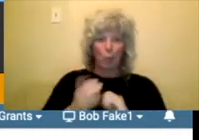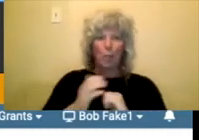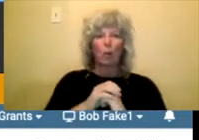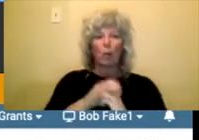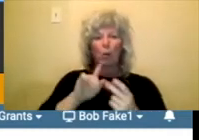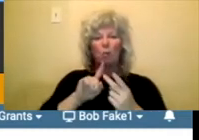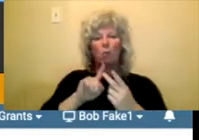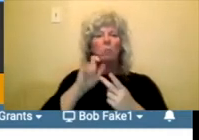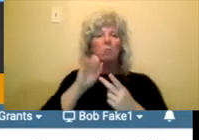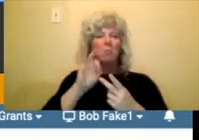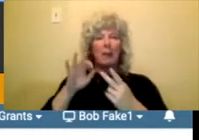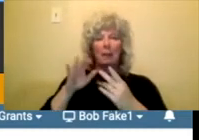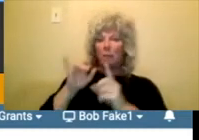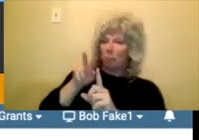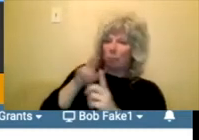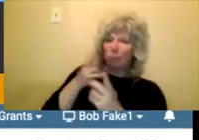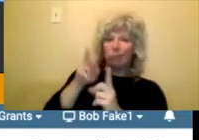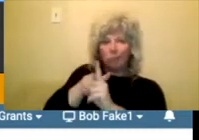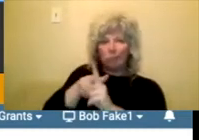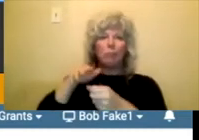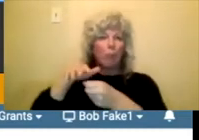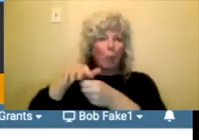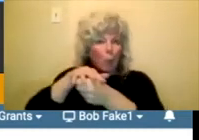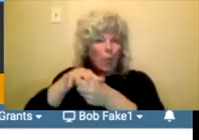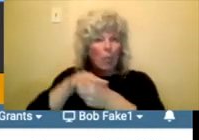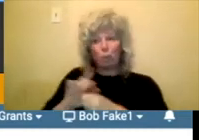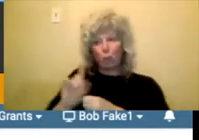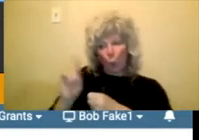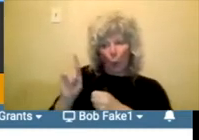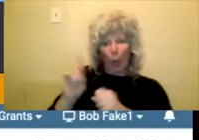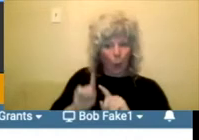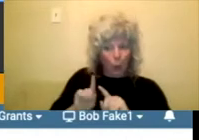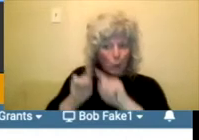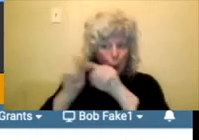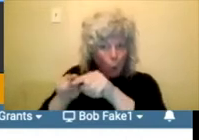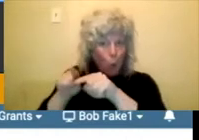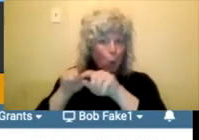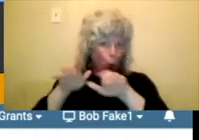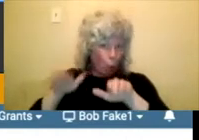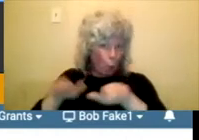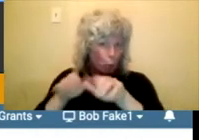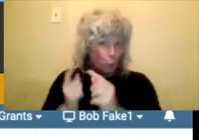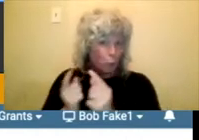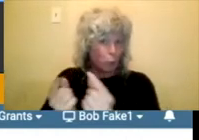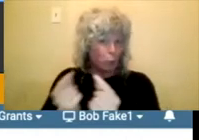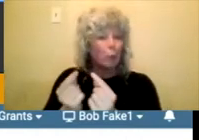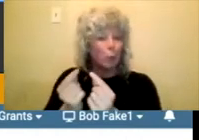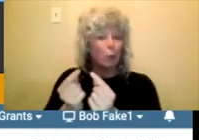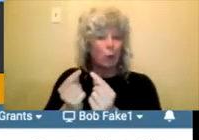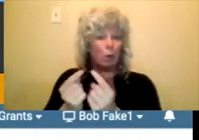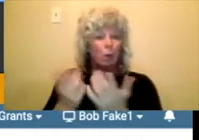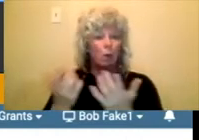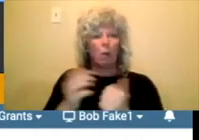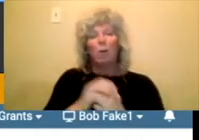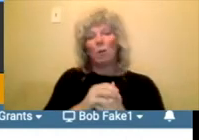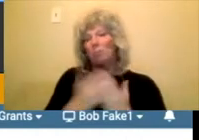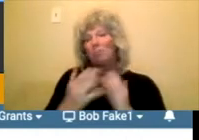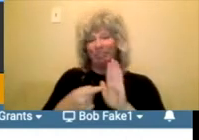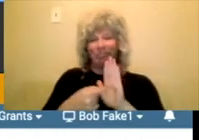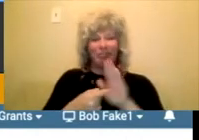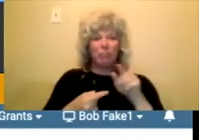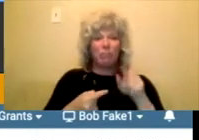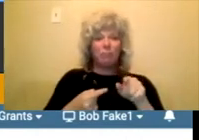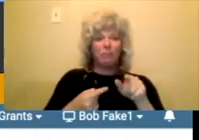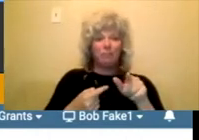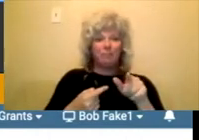of your activity. And yeah, you can plug in your neighborhood improvement area